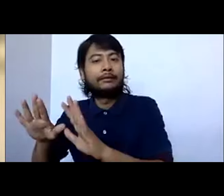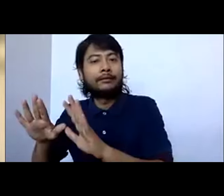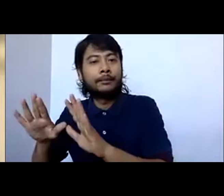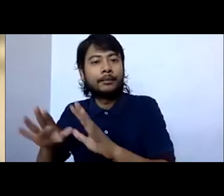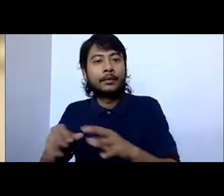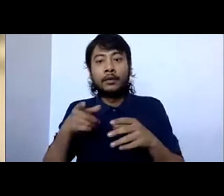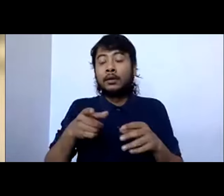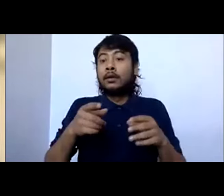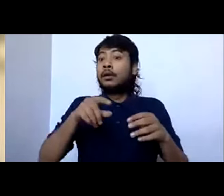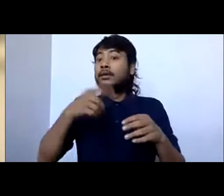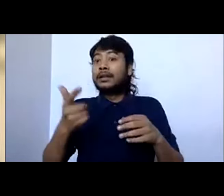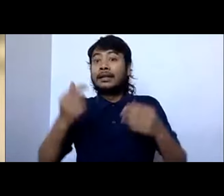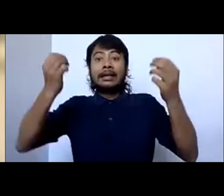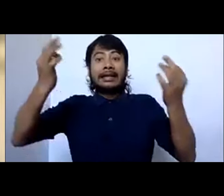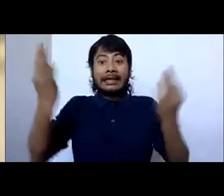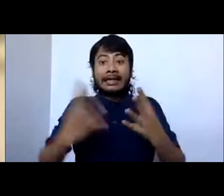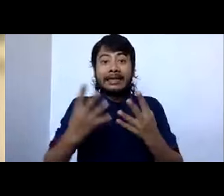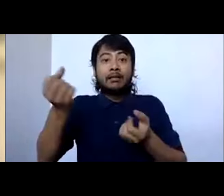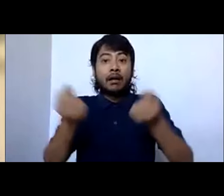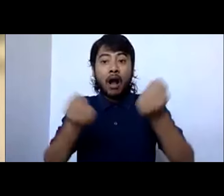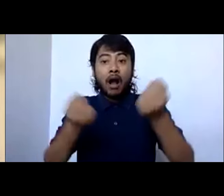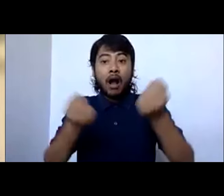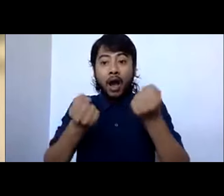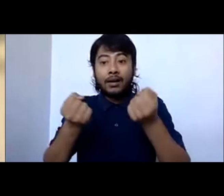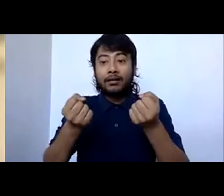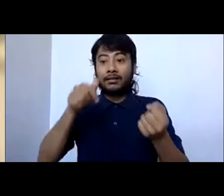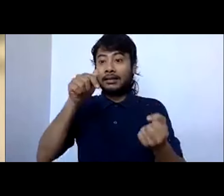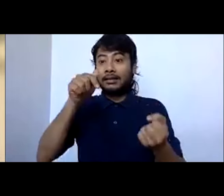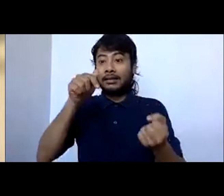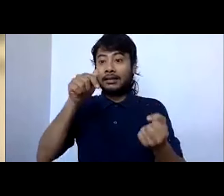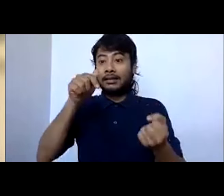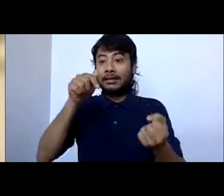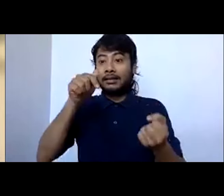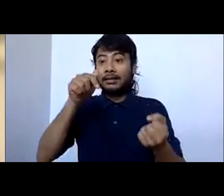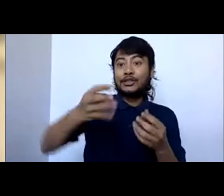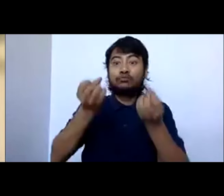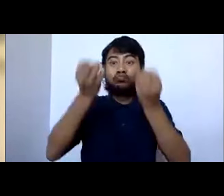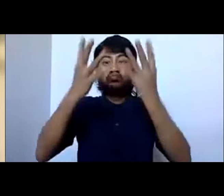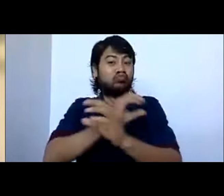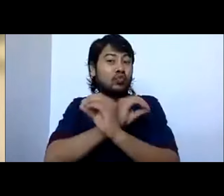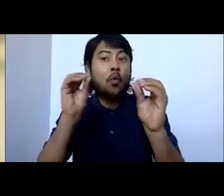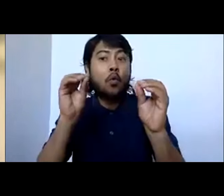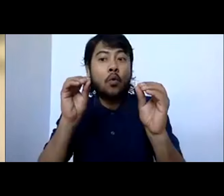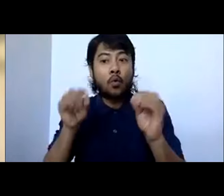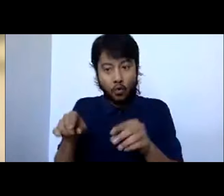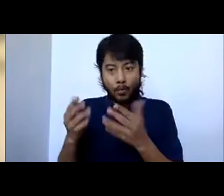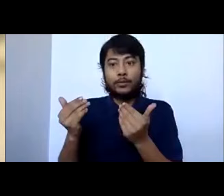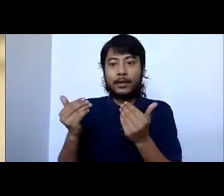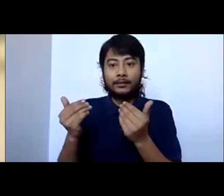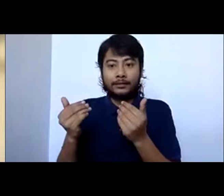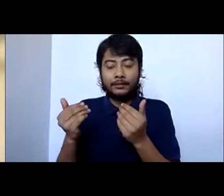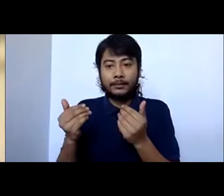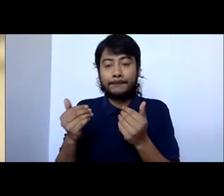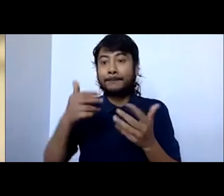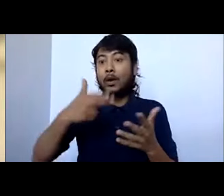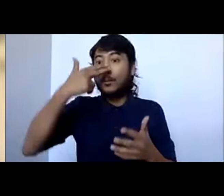standard and incentivized low and no-emission vehicles. Recently, the government announced that, you if you wanted to buy a petrol